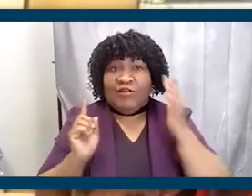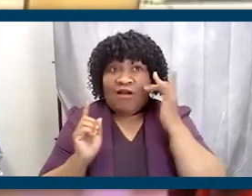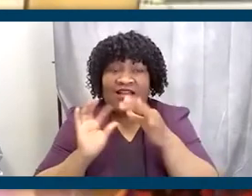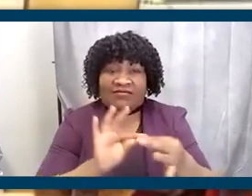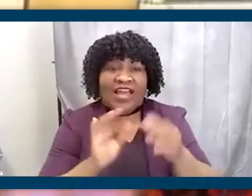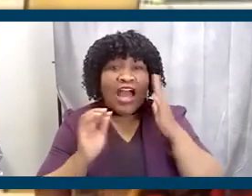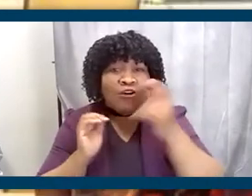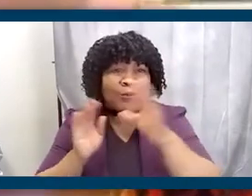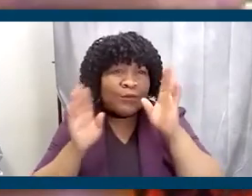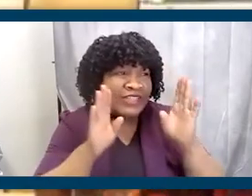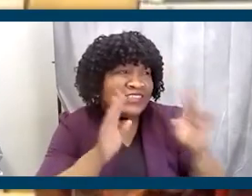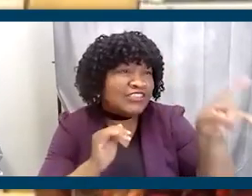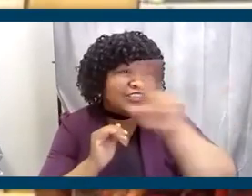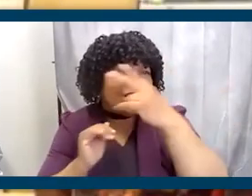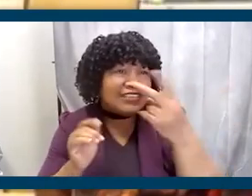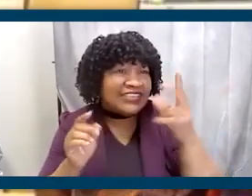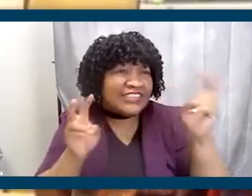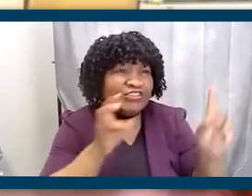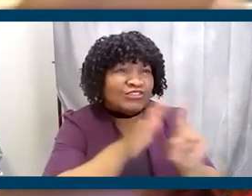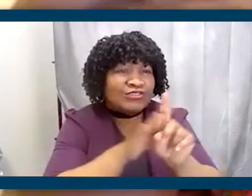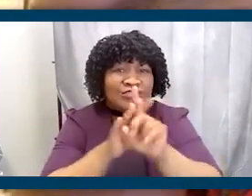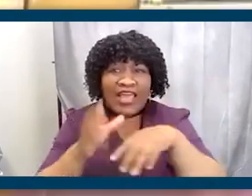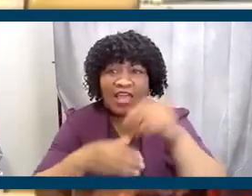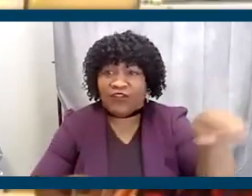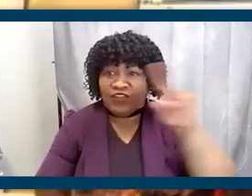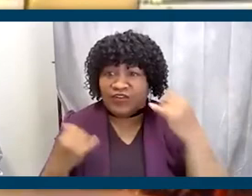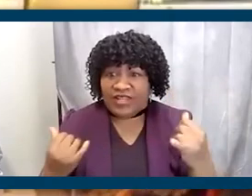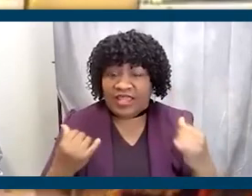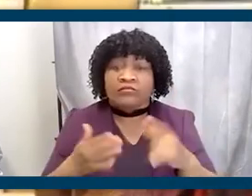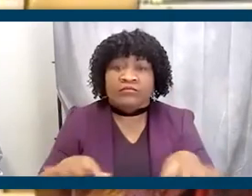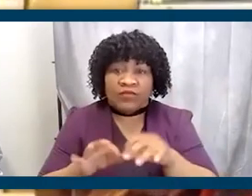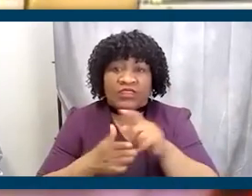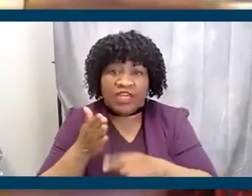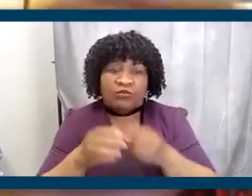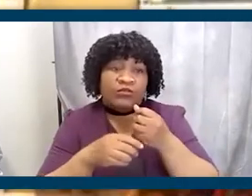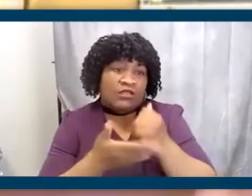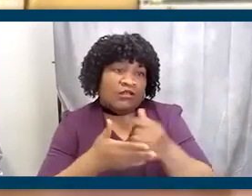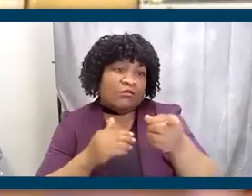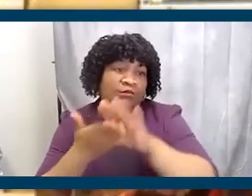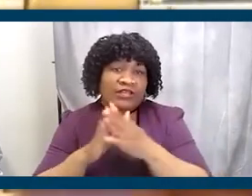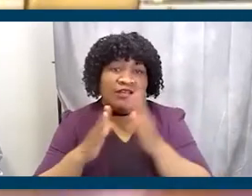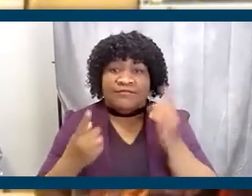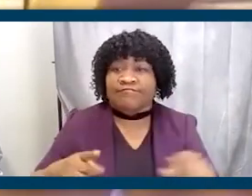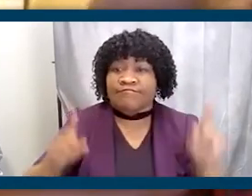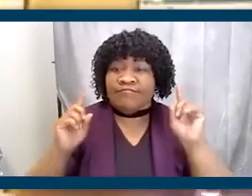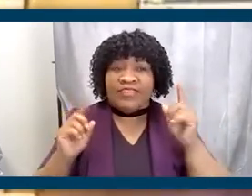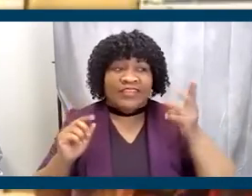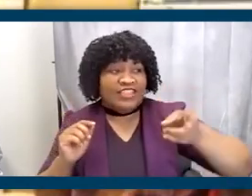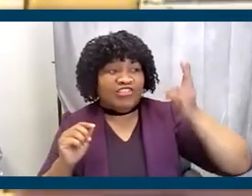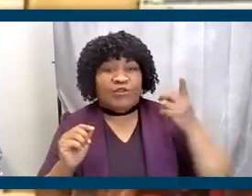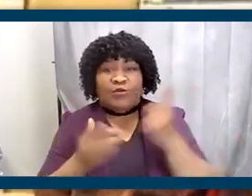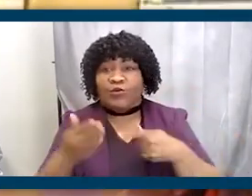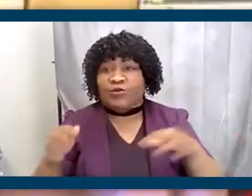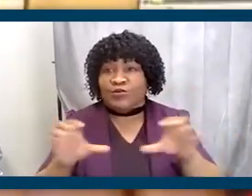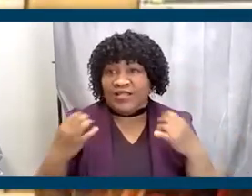pay attention to those issues that are out there right now, because that's what will make you, you will make, you will make the history of where we